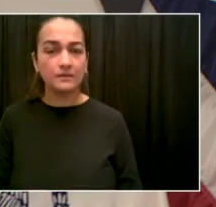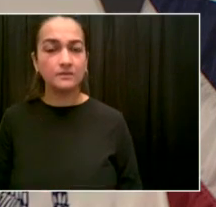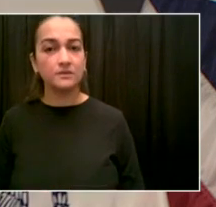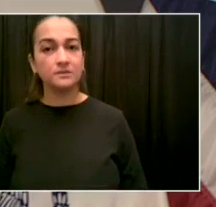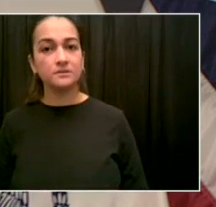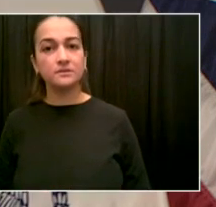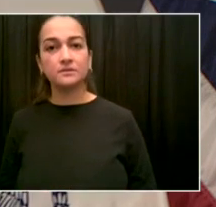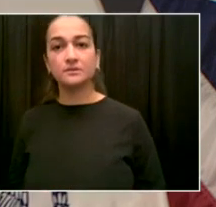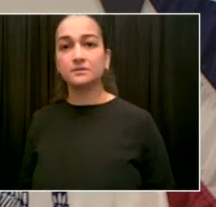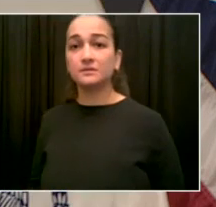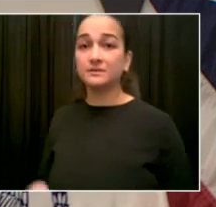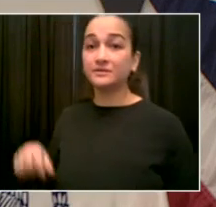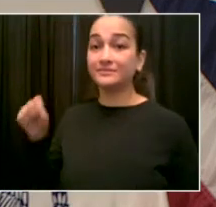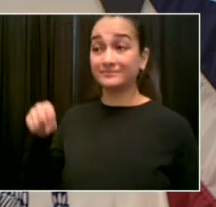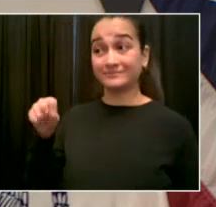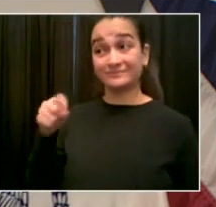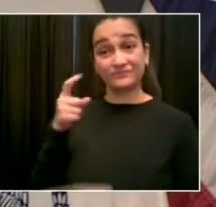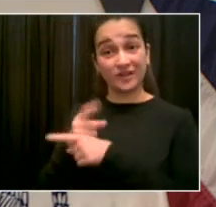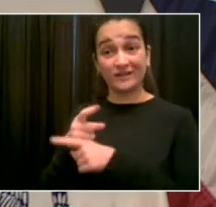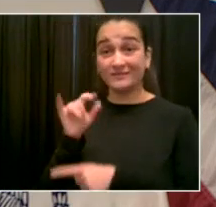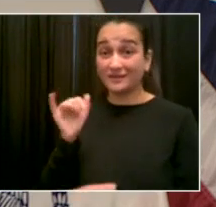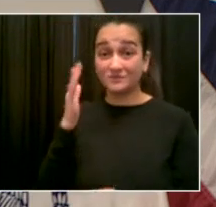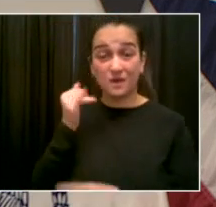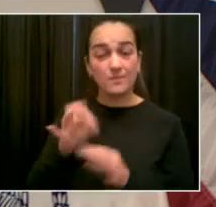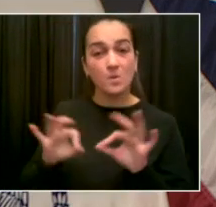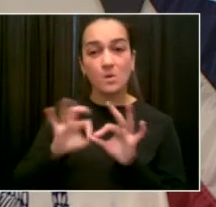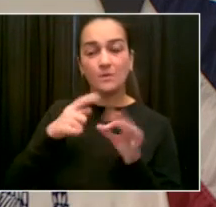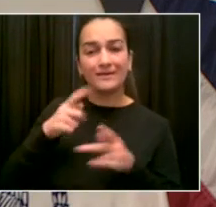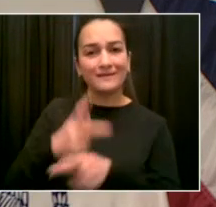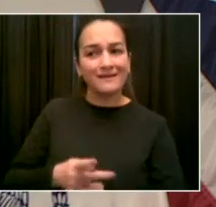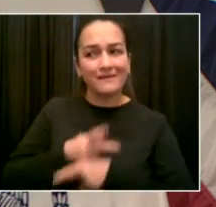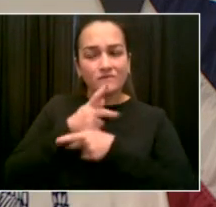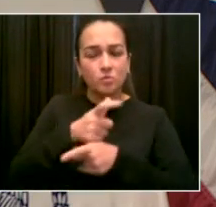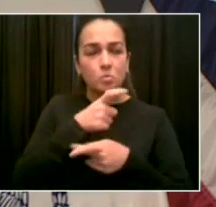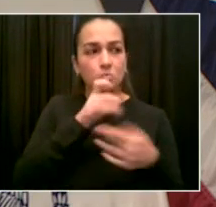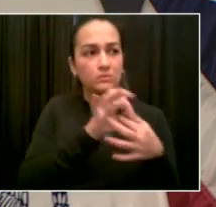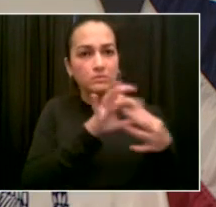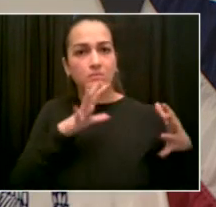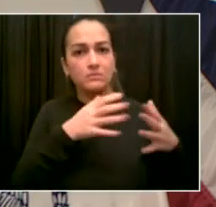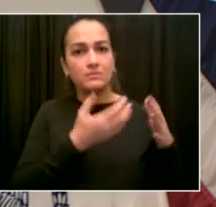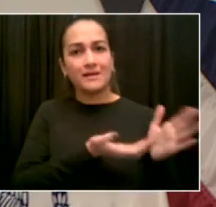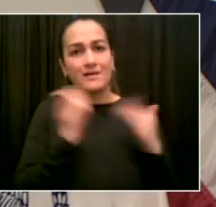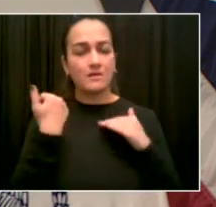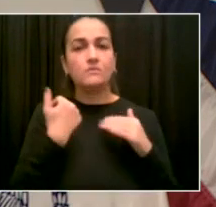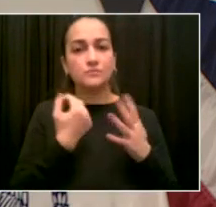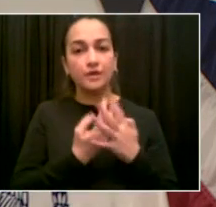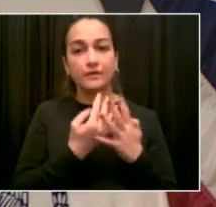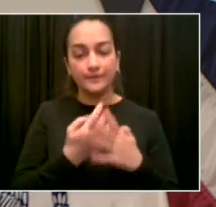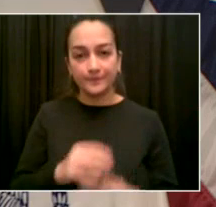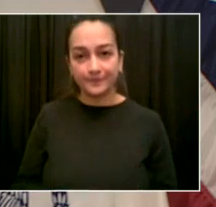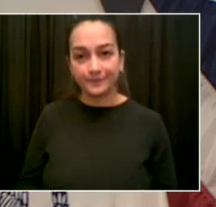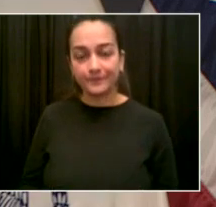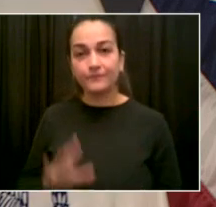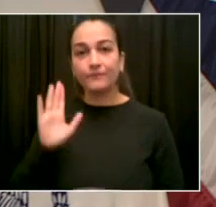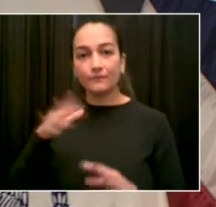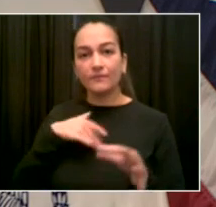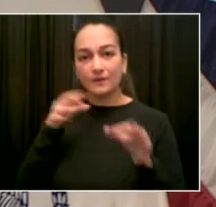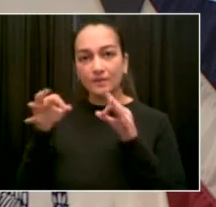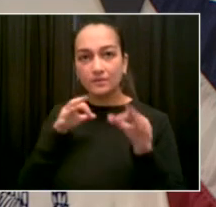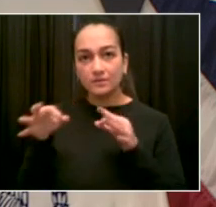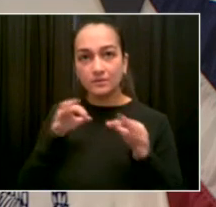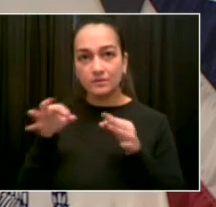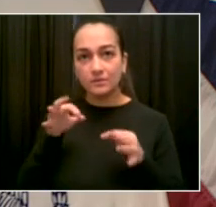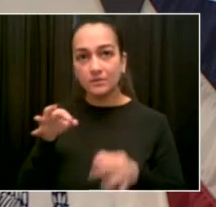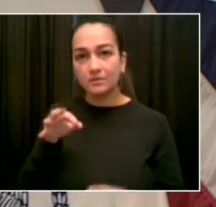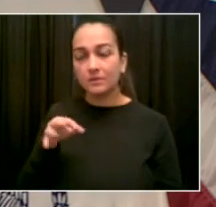There are some low-level offenses where, again, I've said this for a long time, you know, people do not belong in a jail setting. We can use supervised